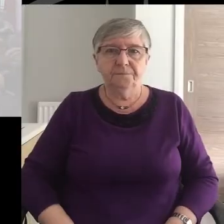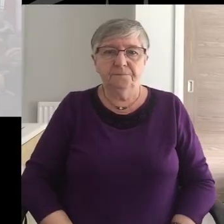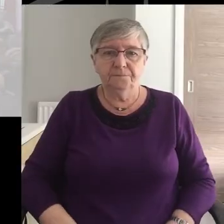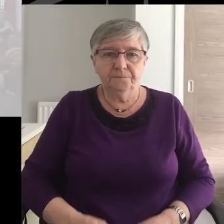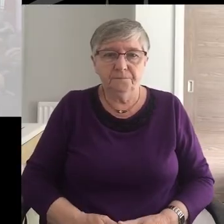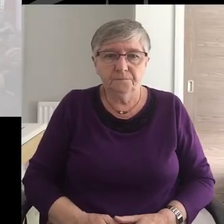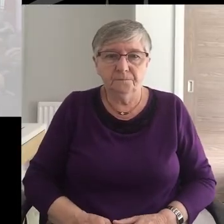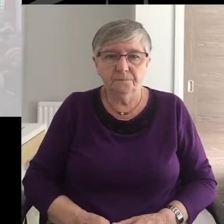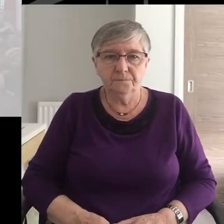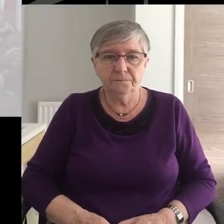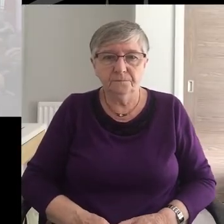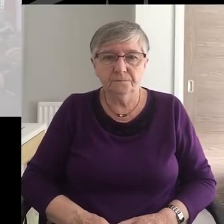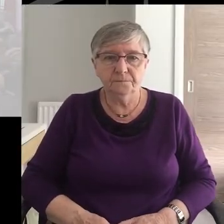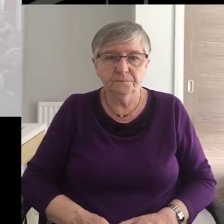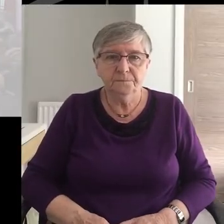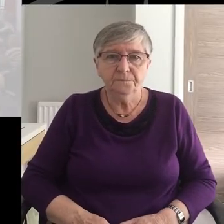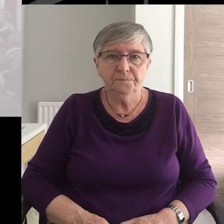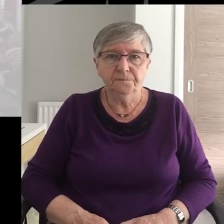Amen.